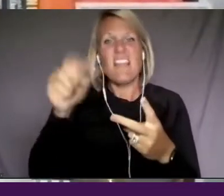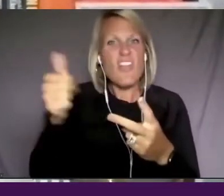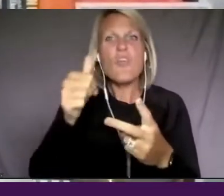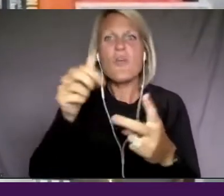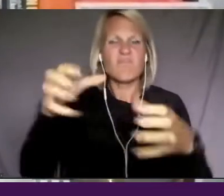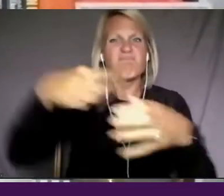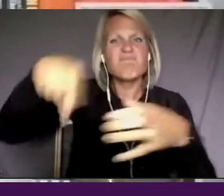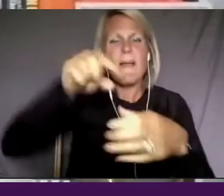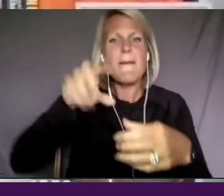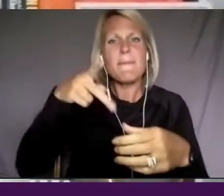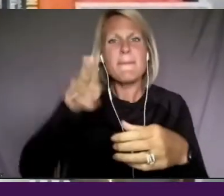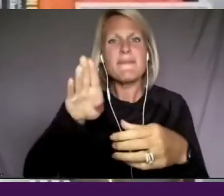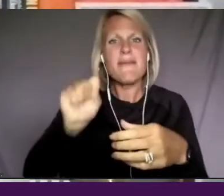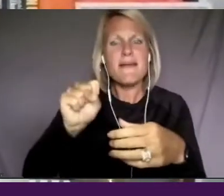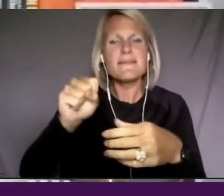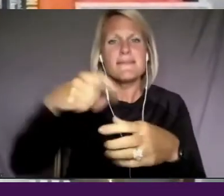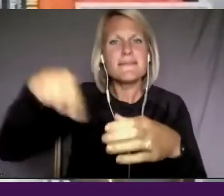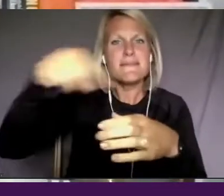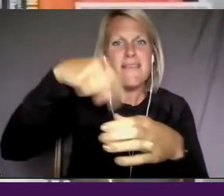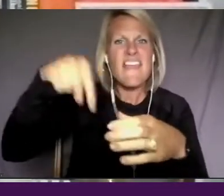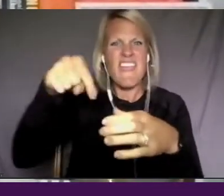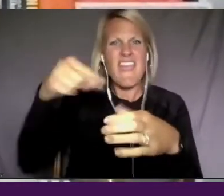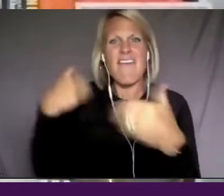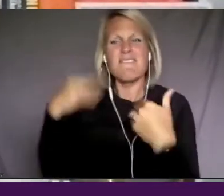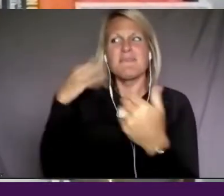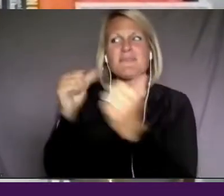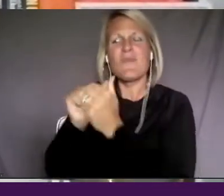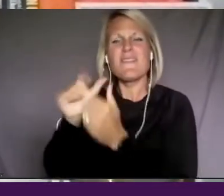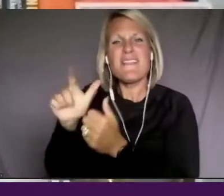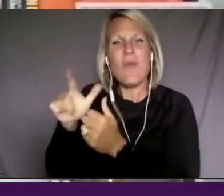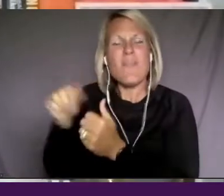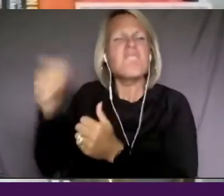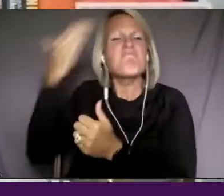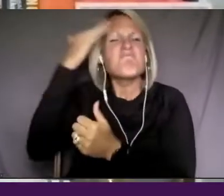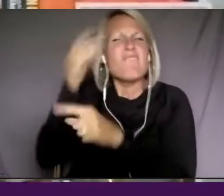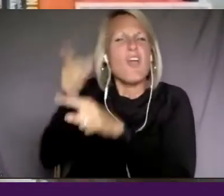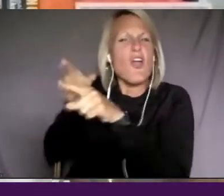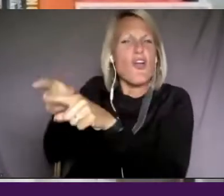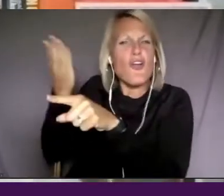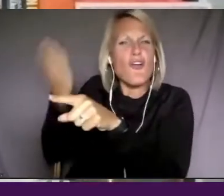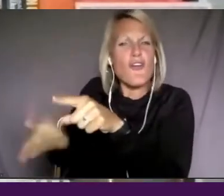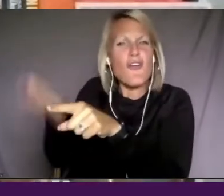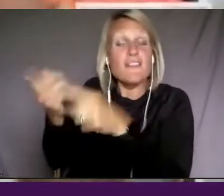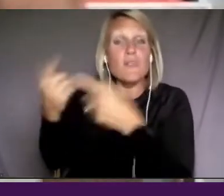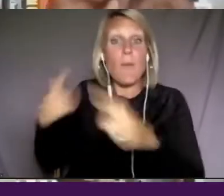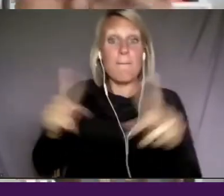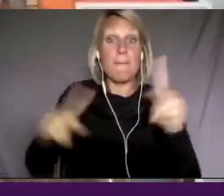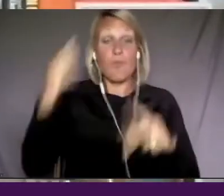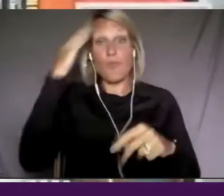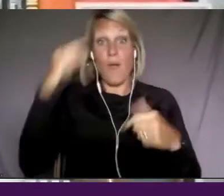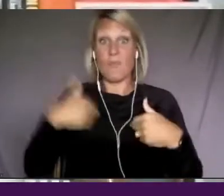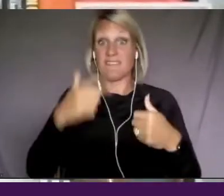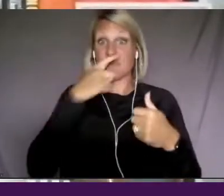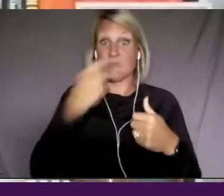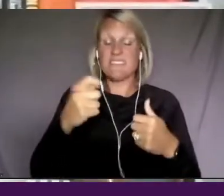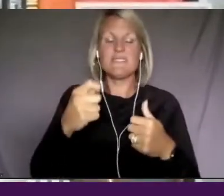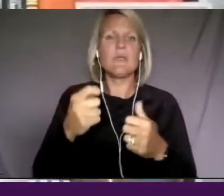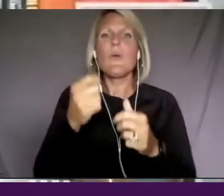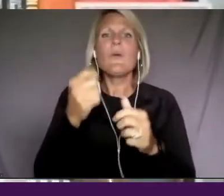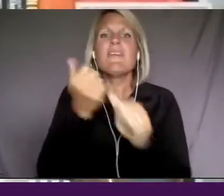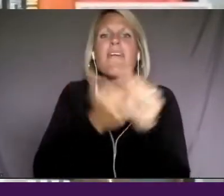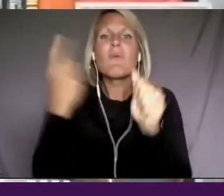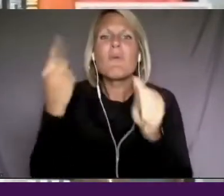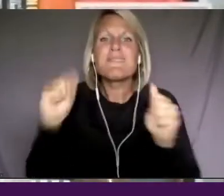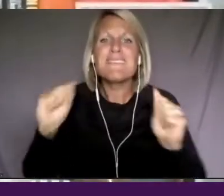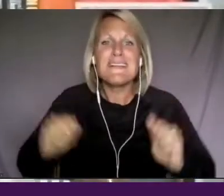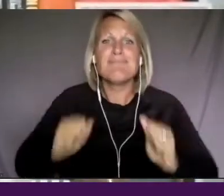experience with, with Leola. And so as soon as people heard that I was interested, it was like a collective cheer. There, there are so